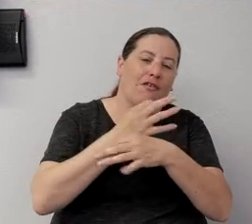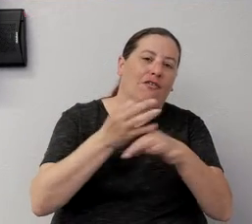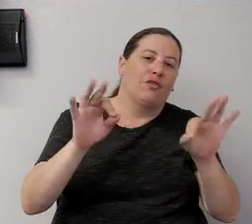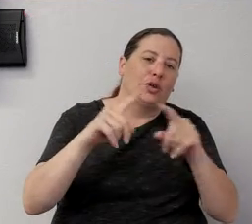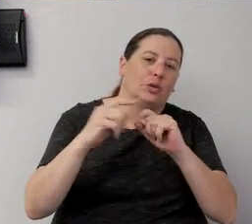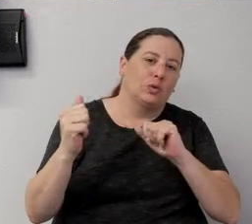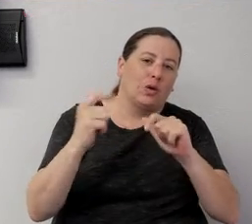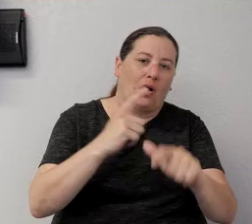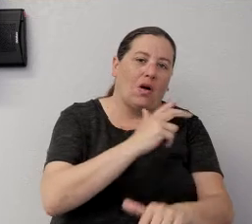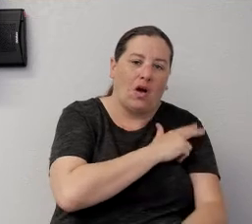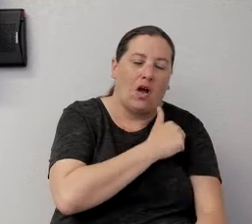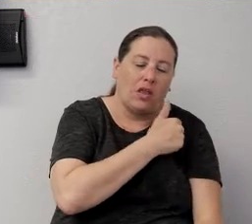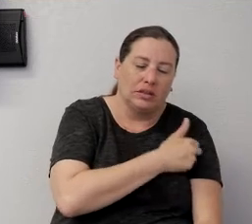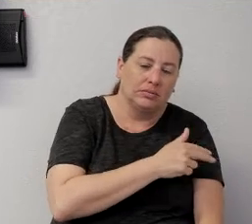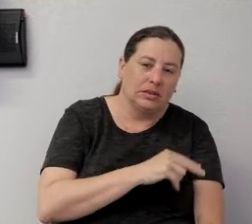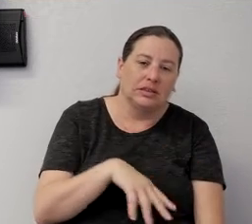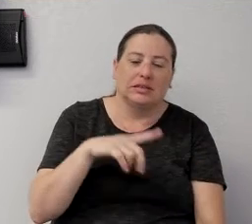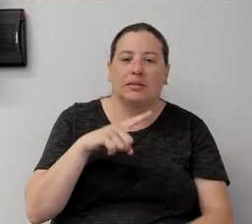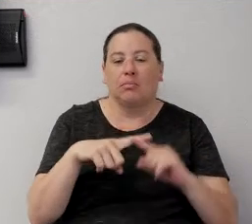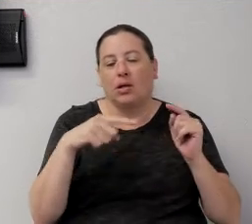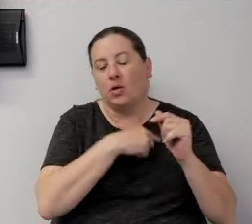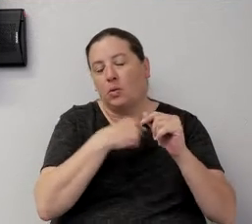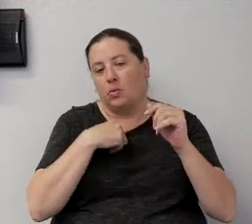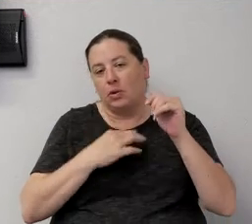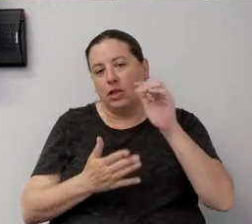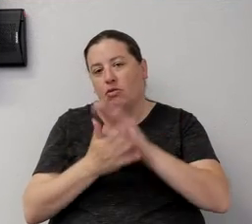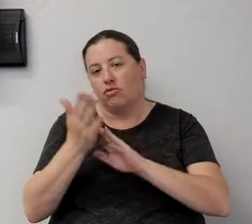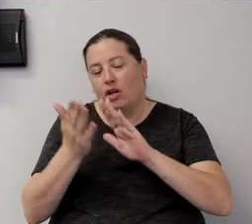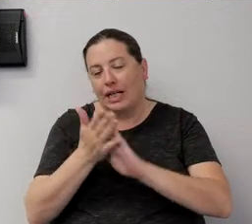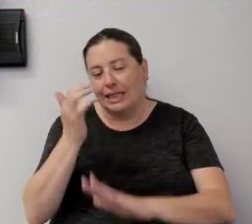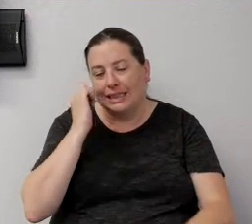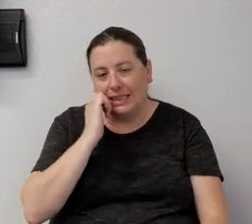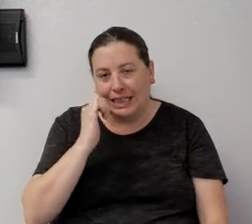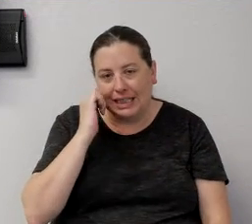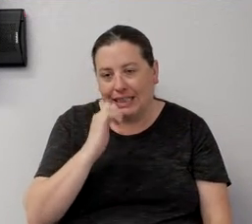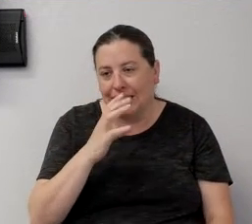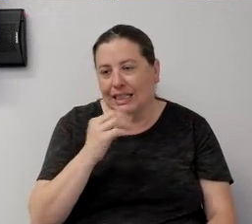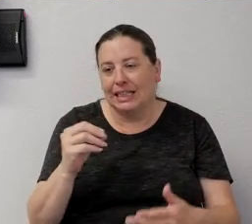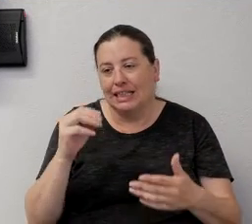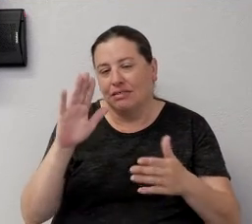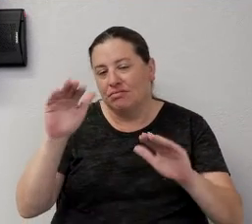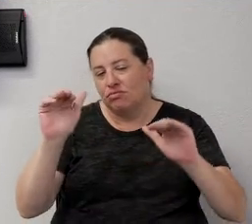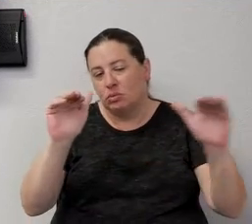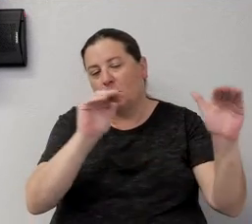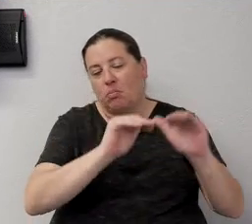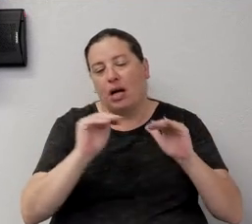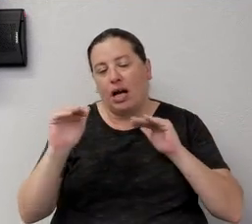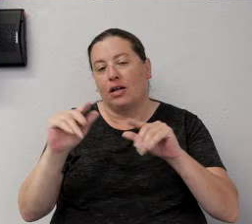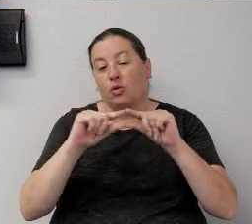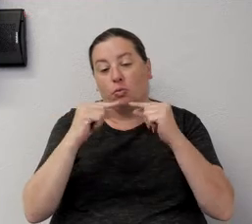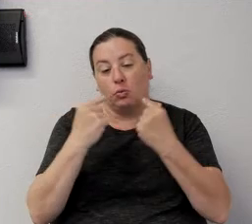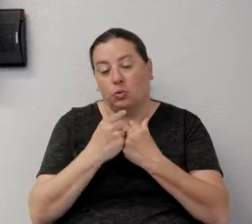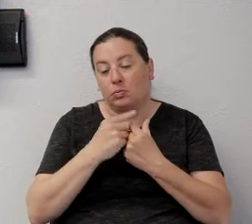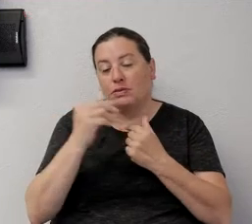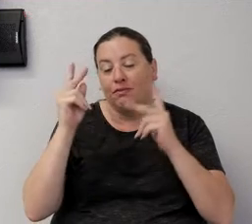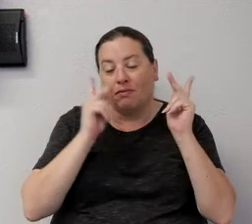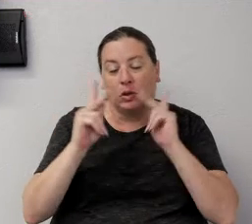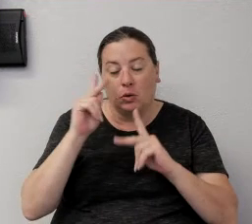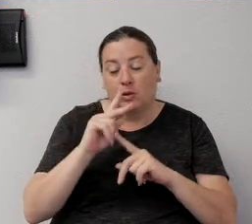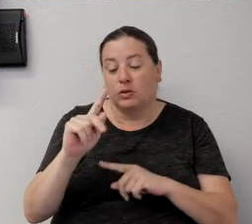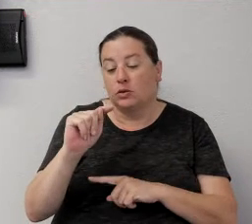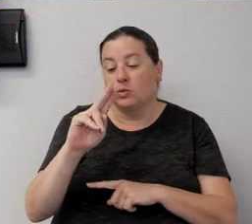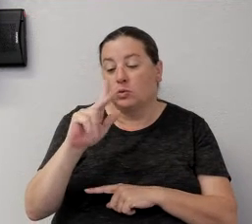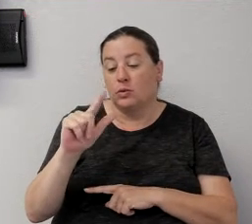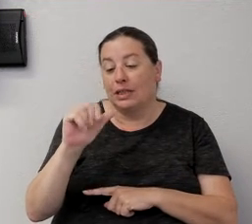hospitals. But we run it daily. And again, just to remind folks, it groups Tulare County and Kern